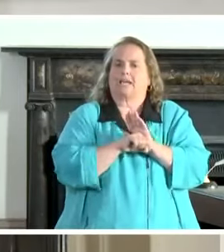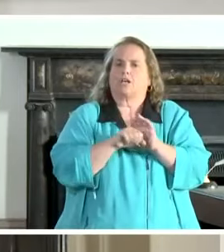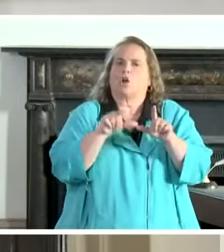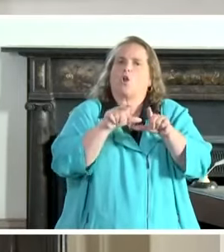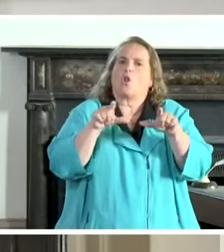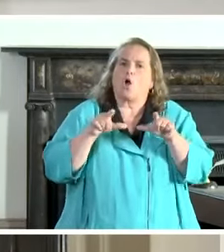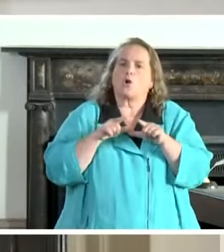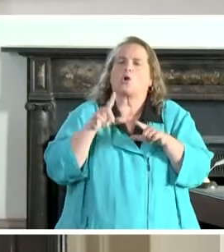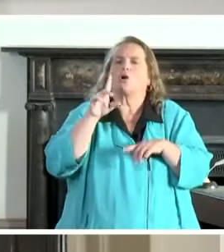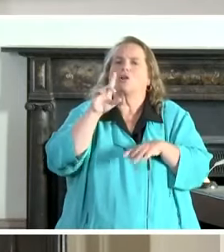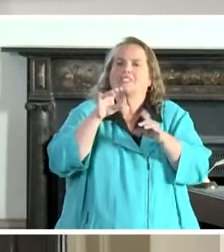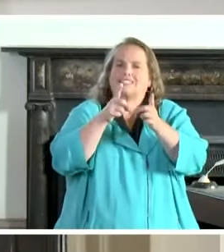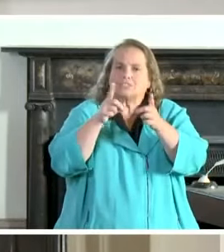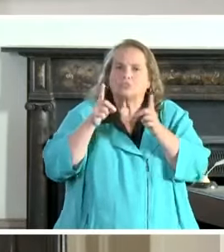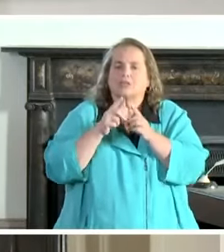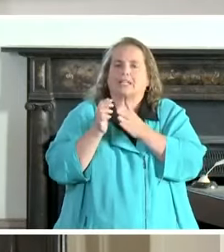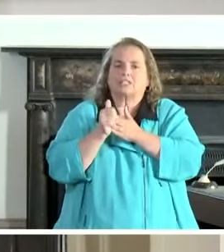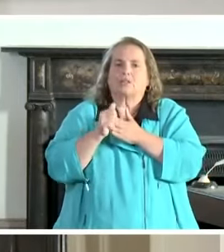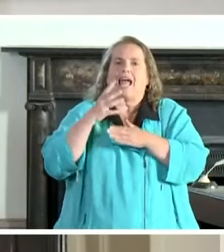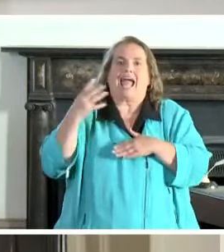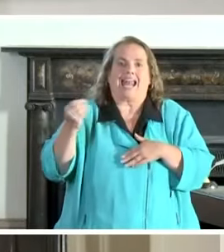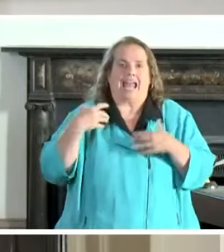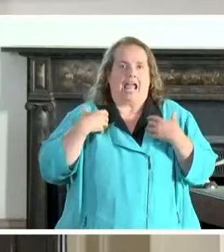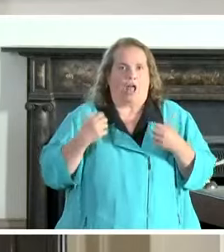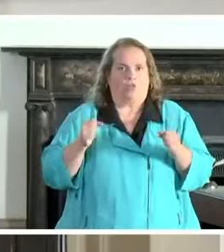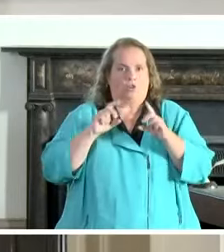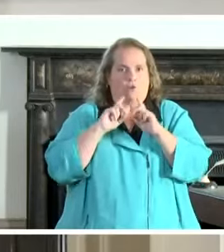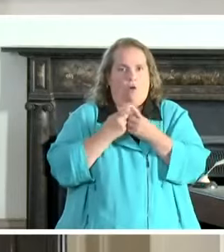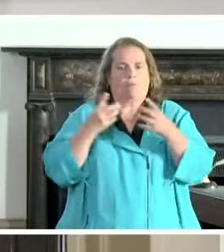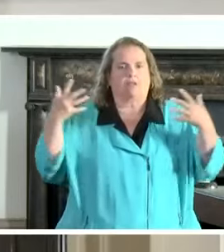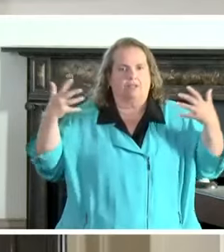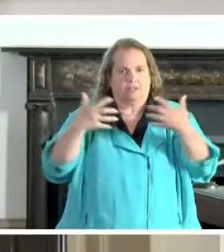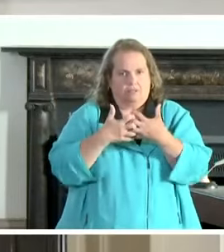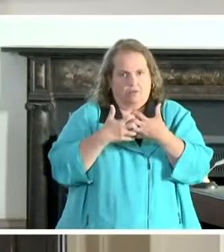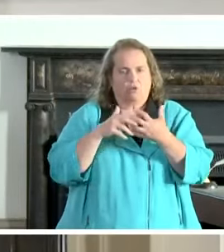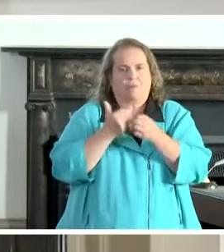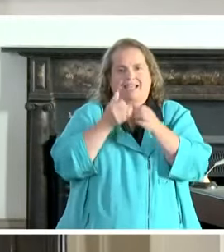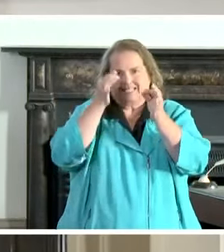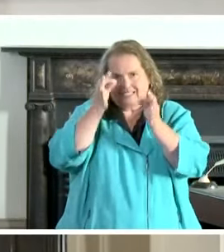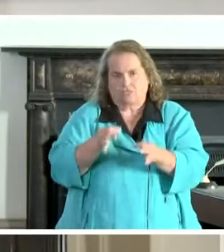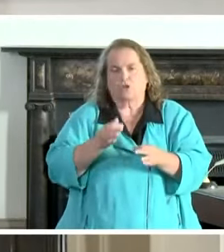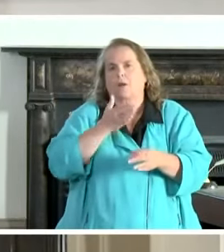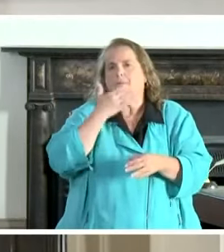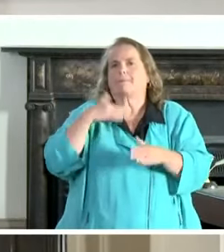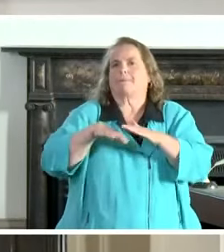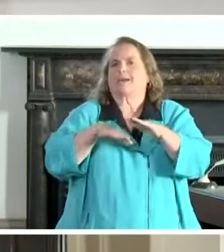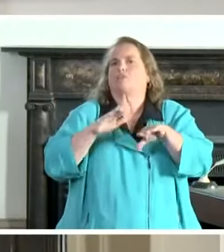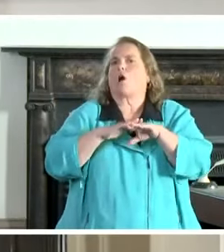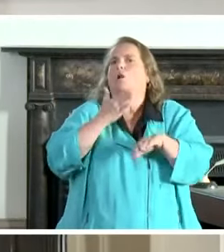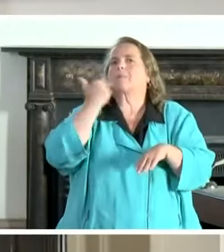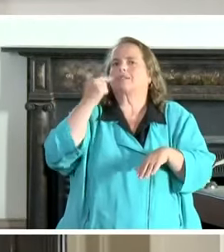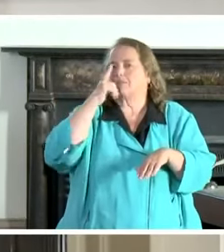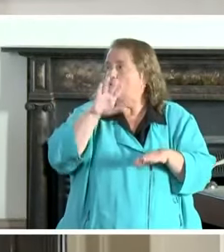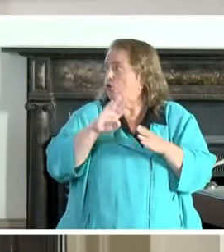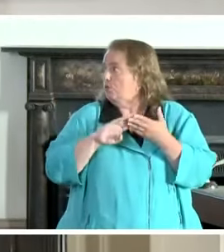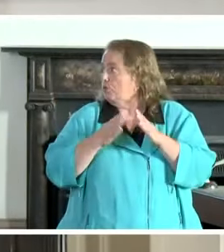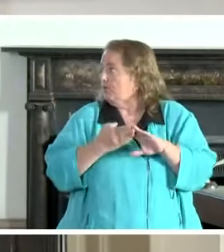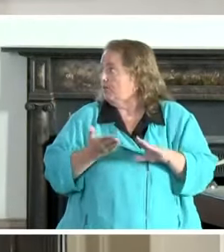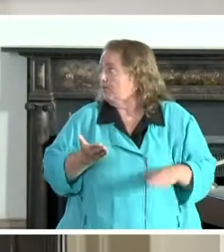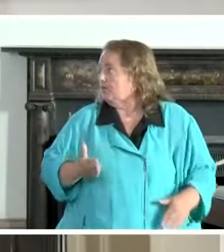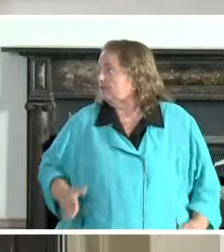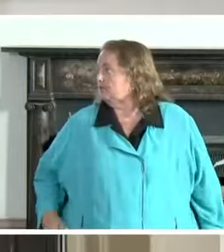leadership and the local health department come together and they make that decision based on what's best for their community. Do you want to add to that?